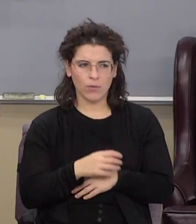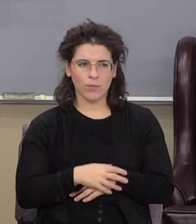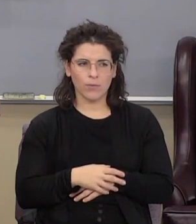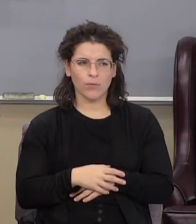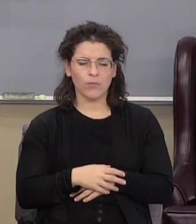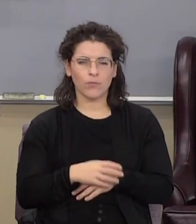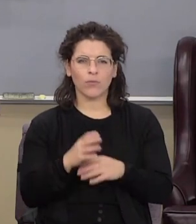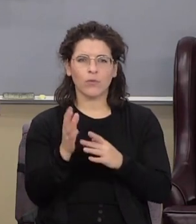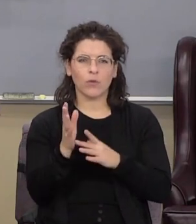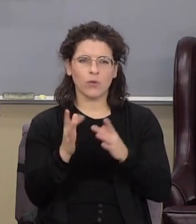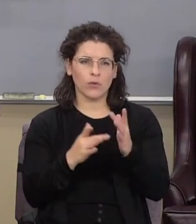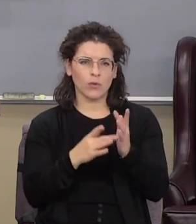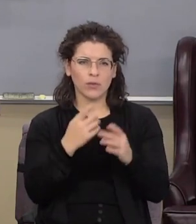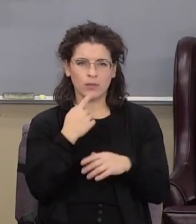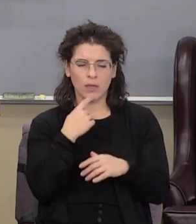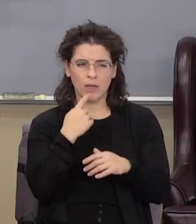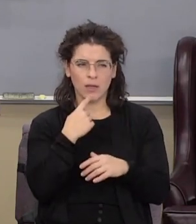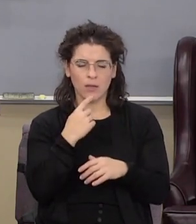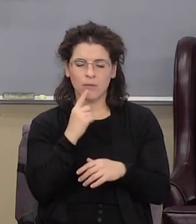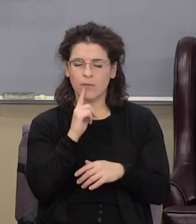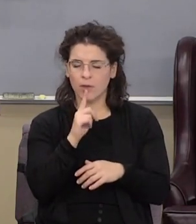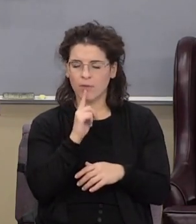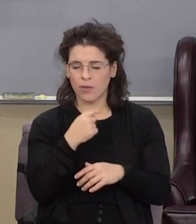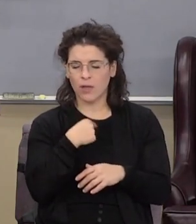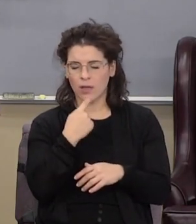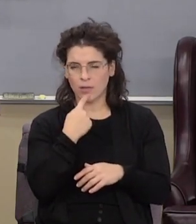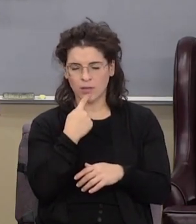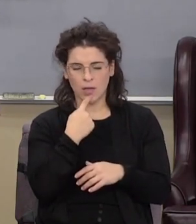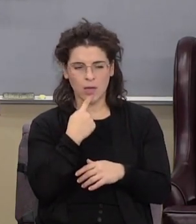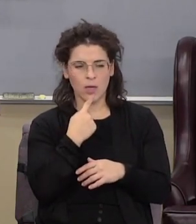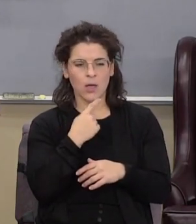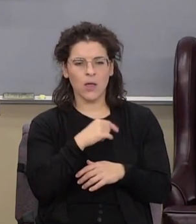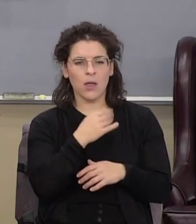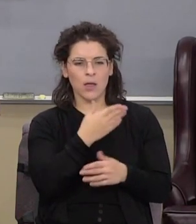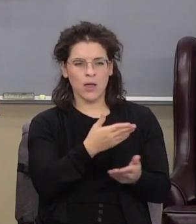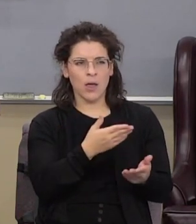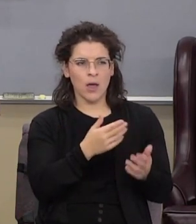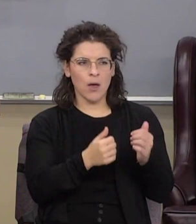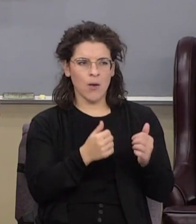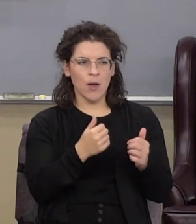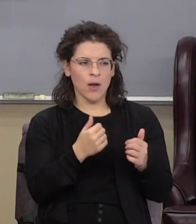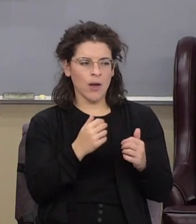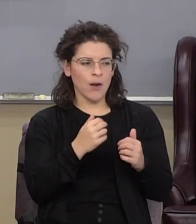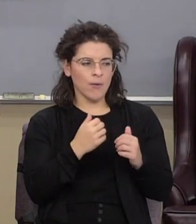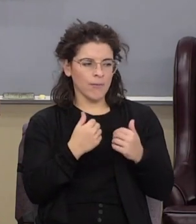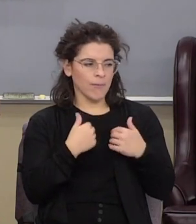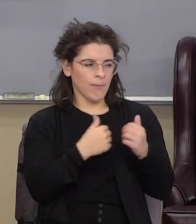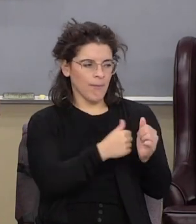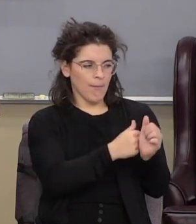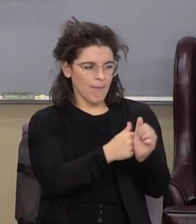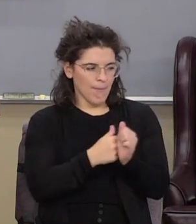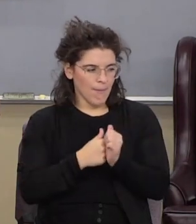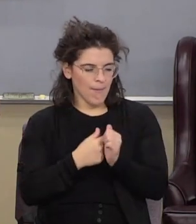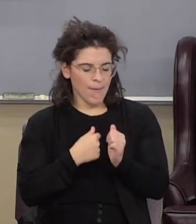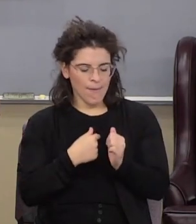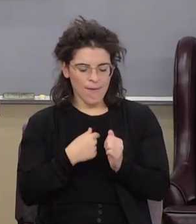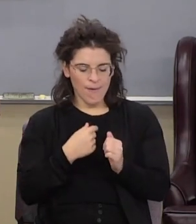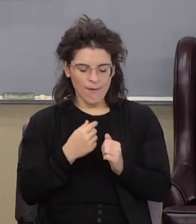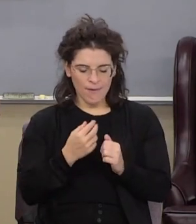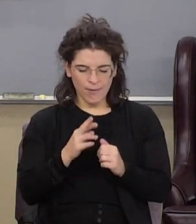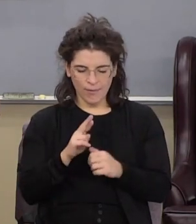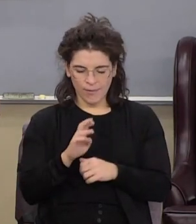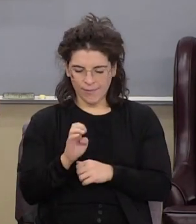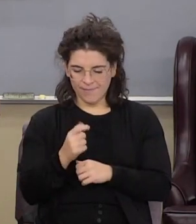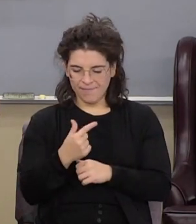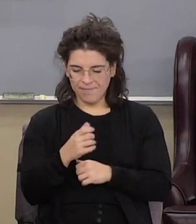Jesus said unto them barely barely I send to you that you which have followed me in the regeneration